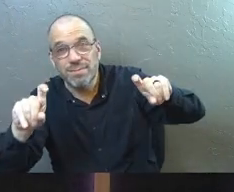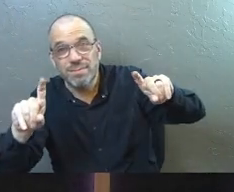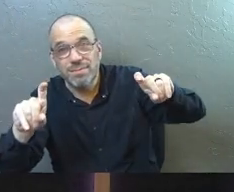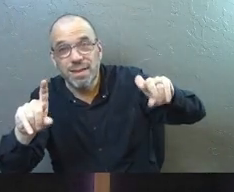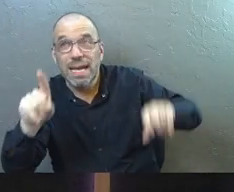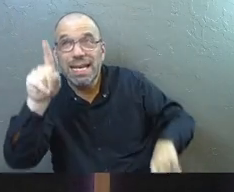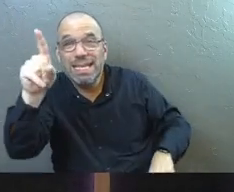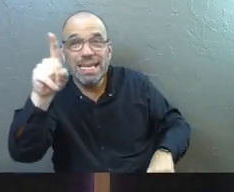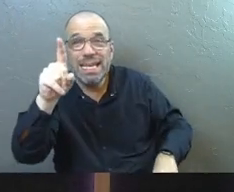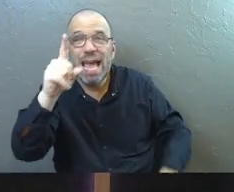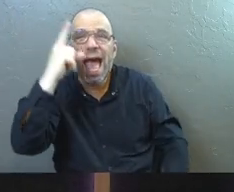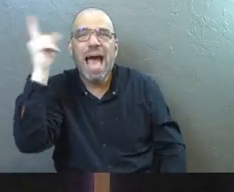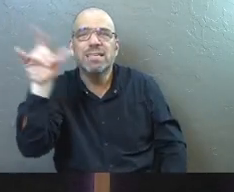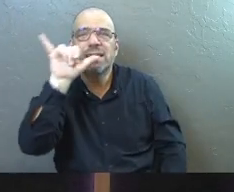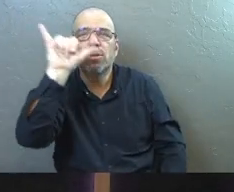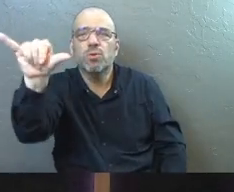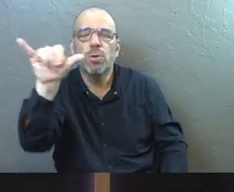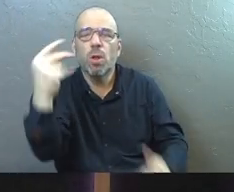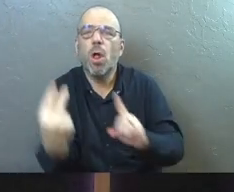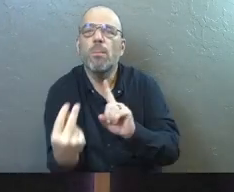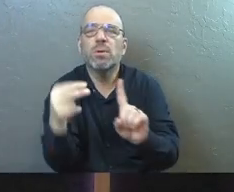See, God's got an eternal perspective.